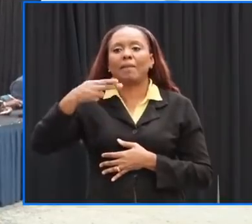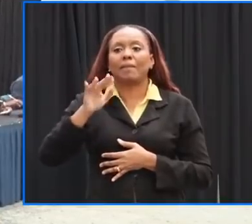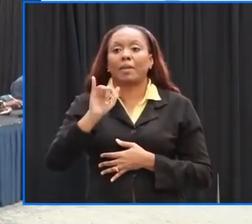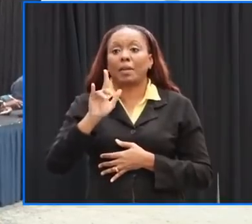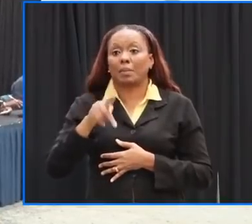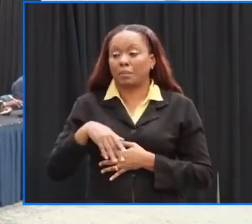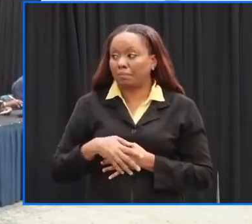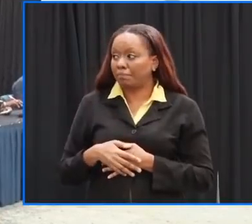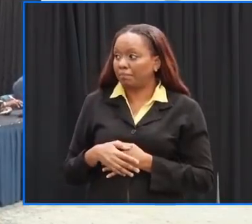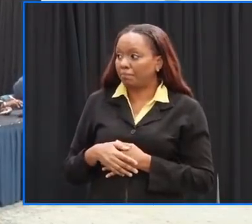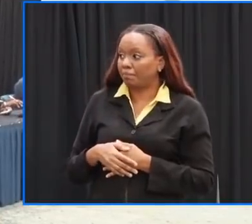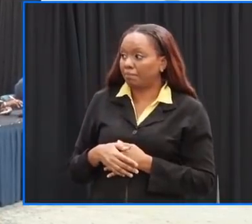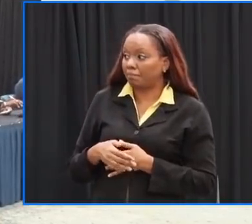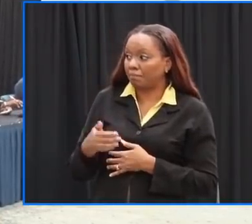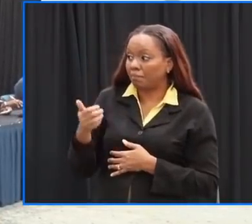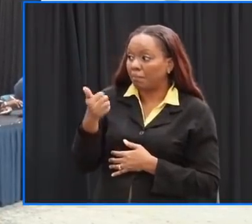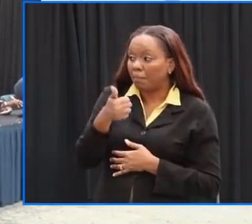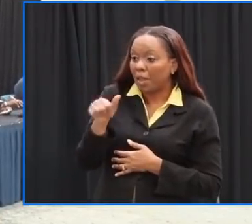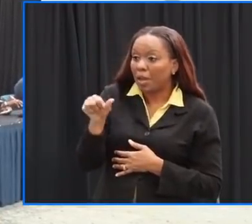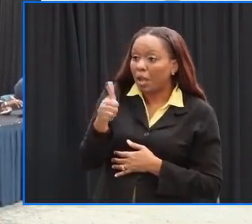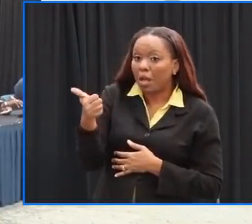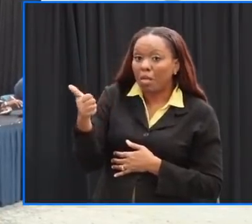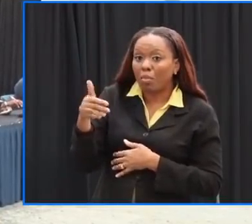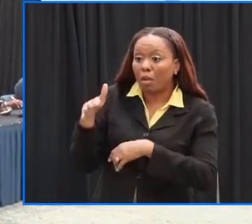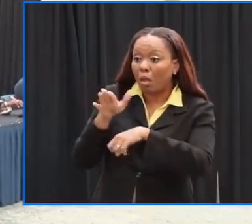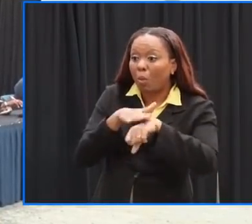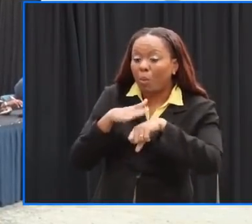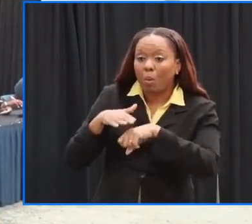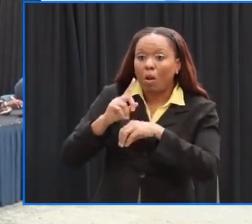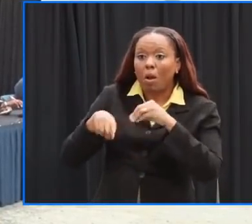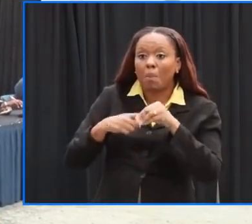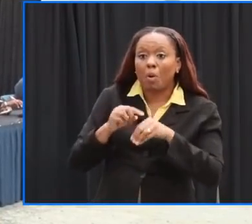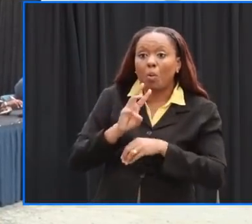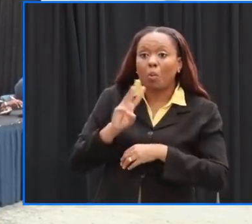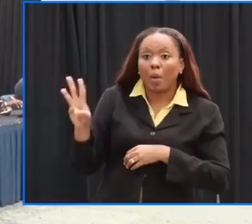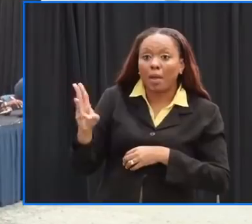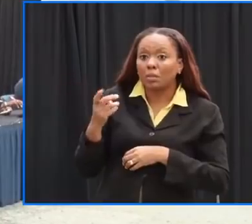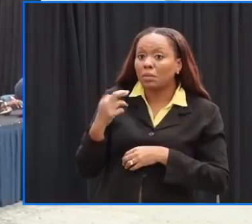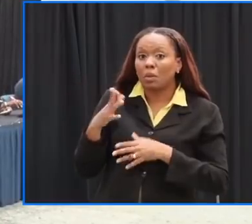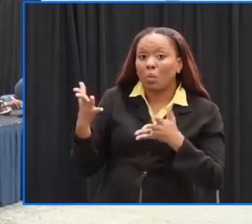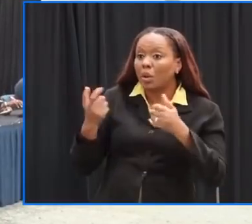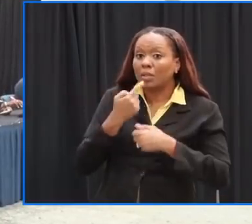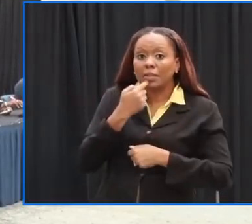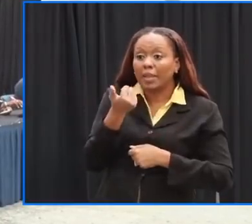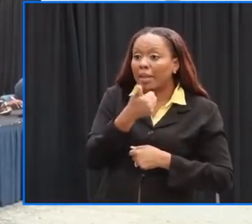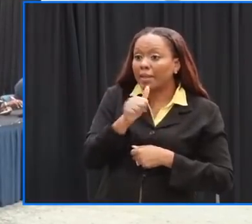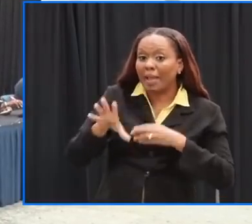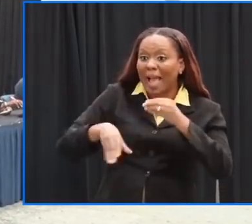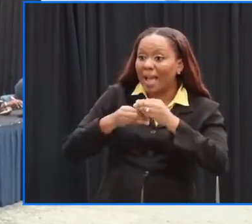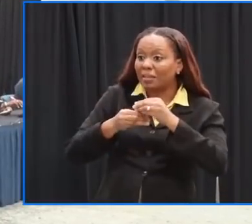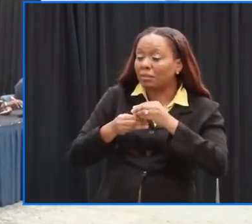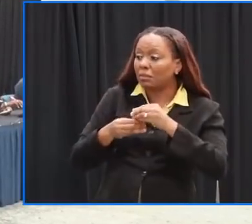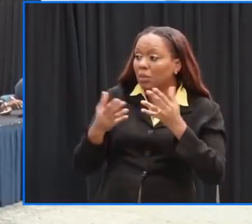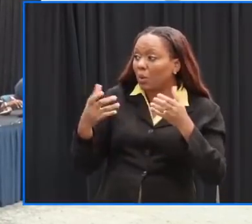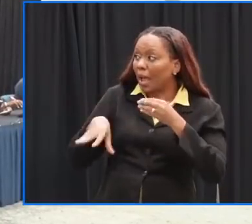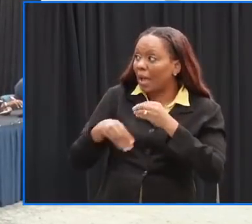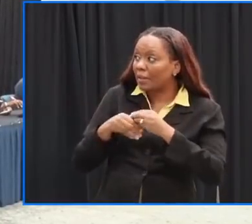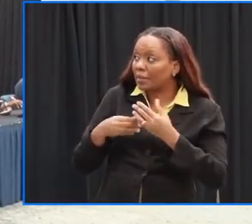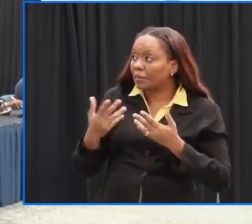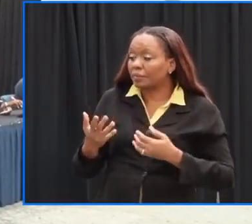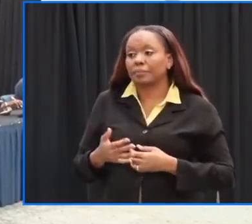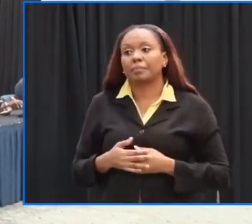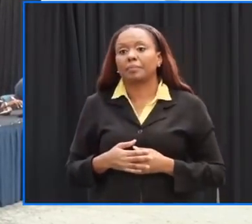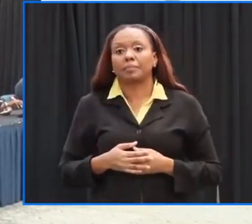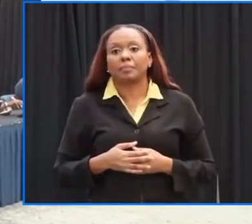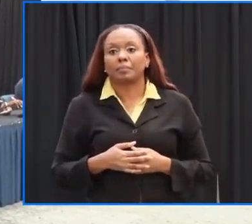any other concerns or warnings in respect to um the west coast or anything else you want people to be aware of uh